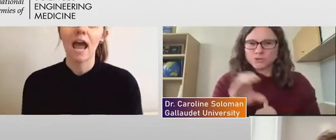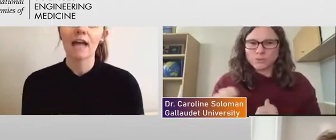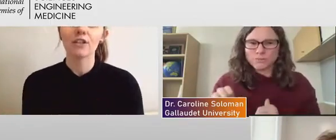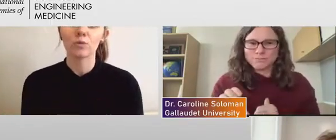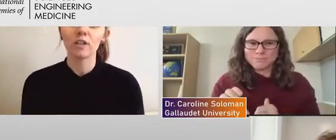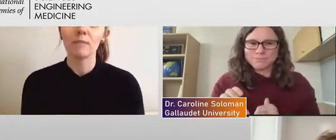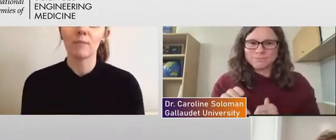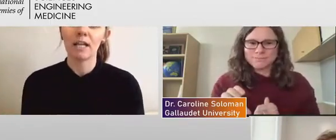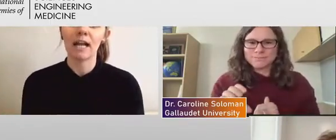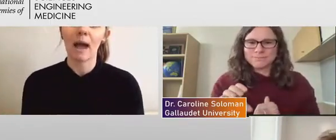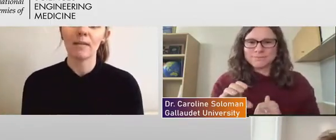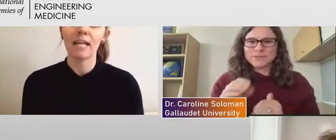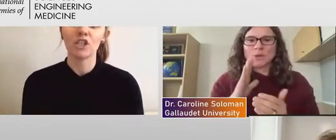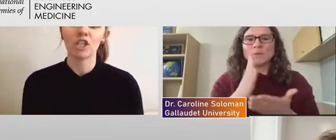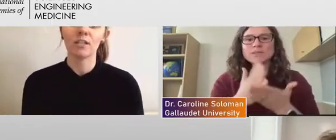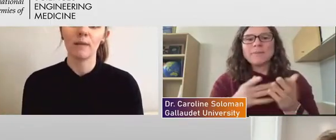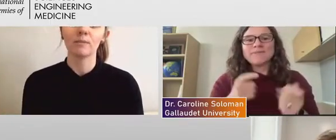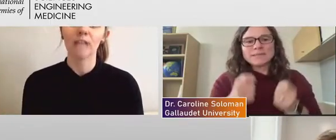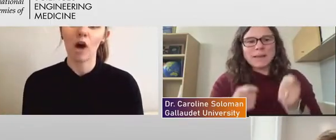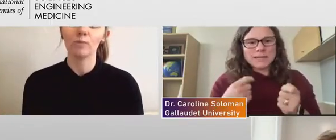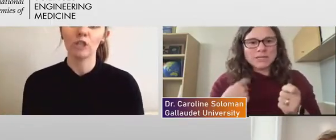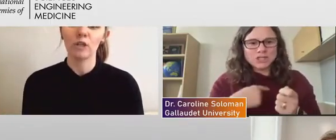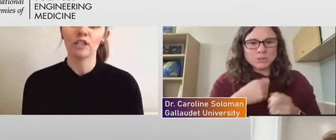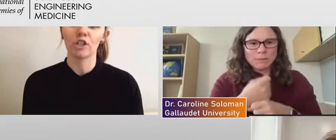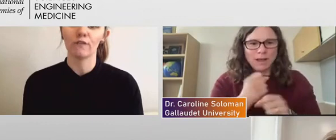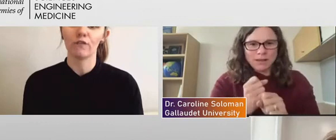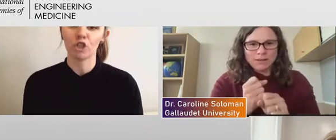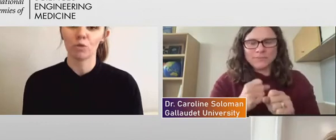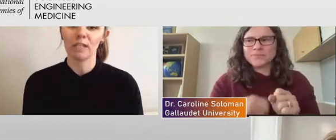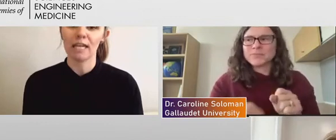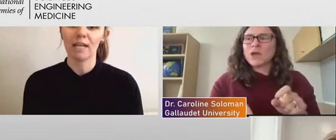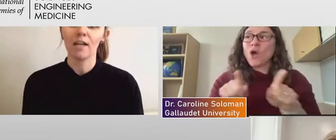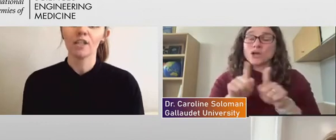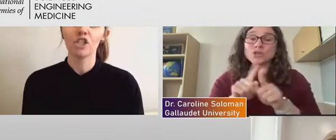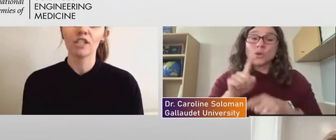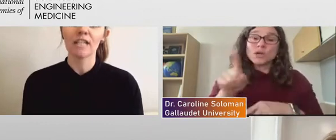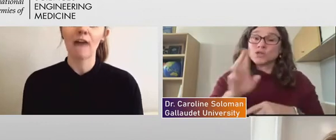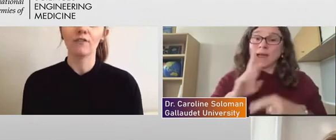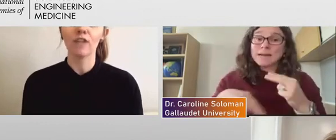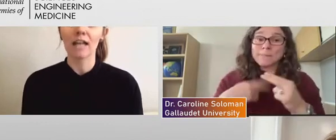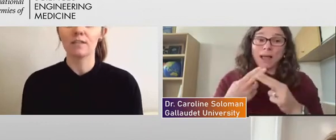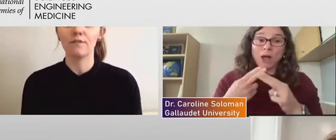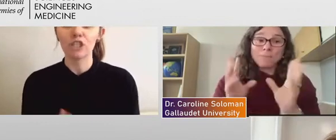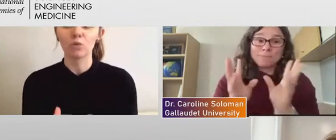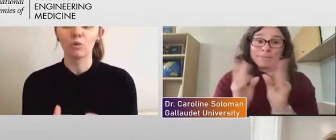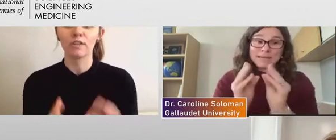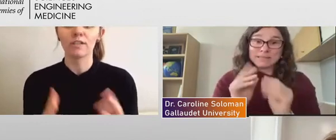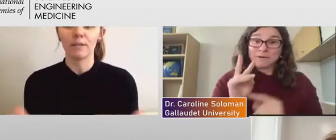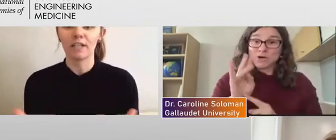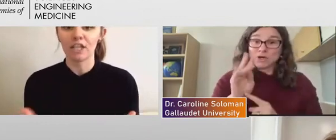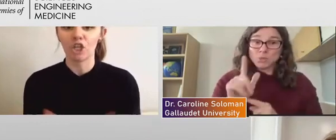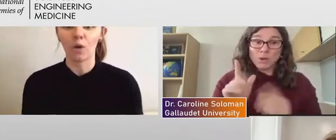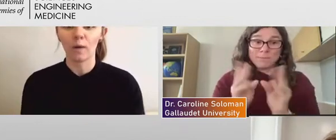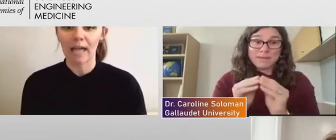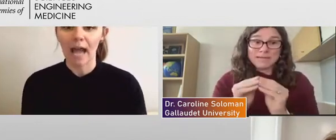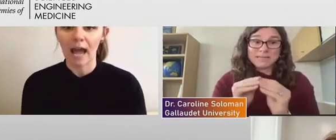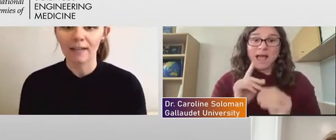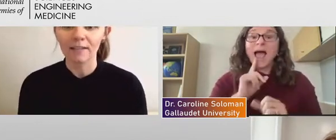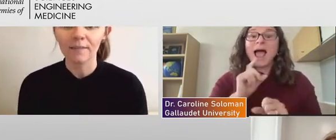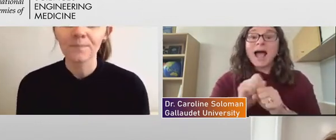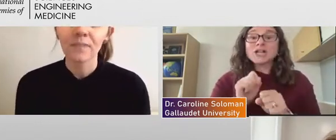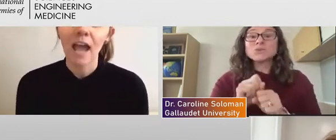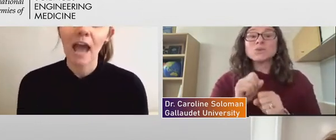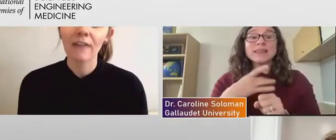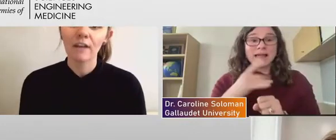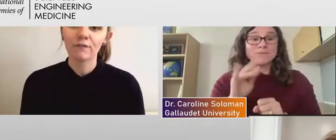has really been an accommodation to be able to help students learn virtually, to just have less visual stimulation going on.